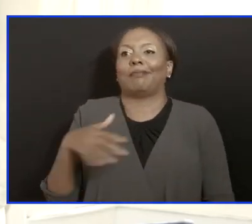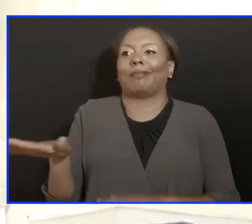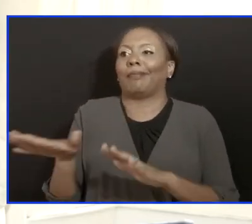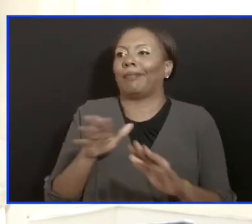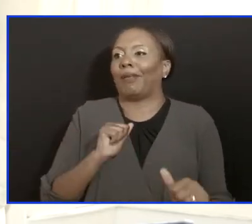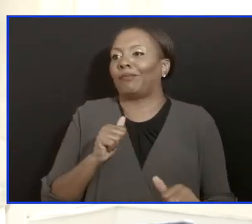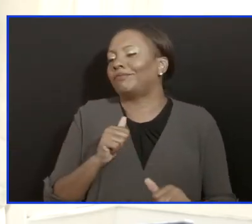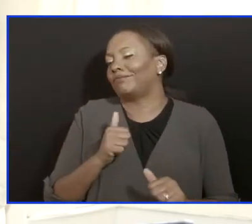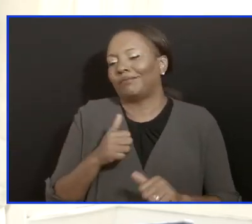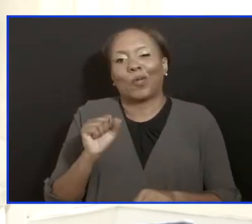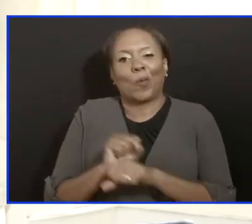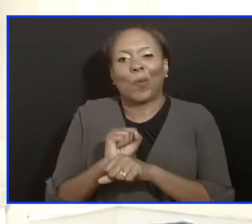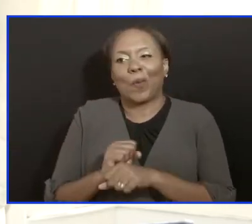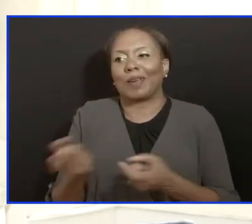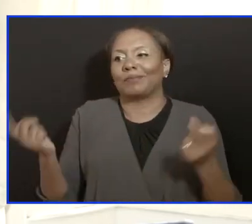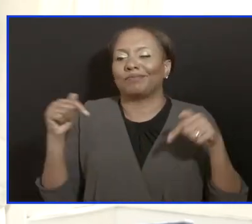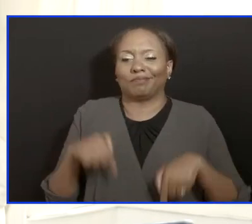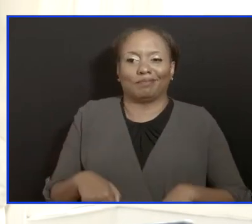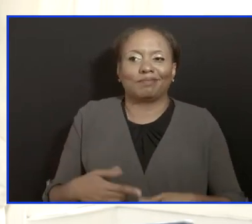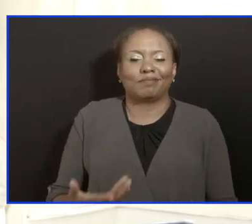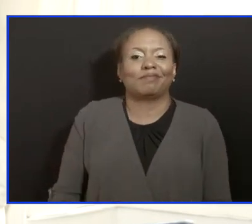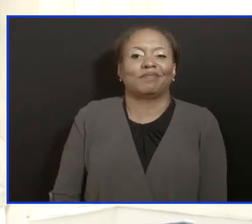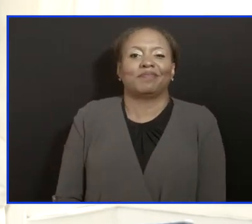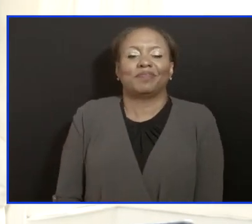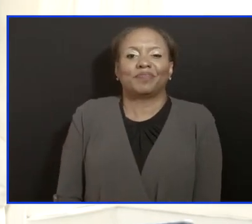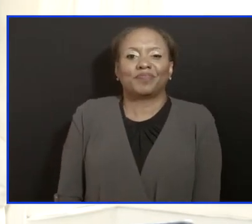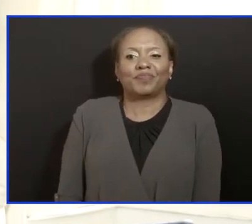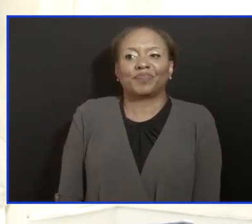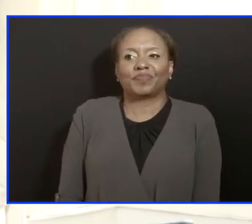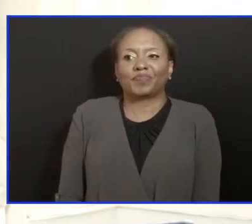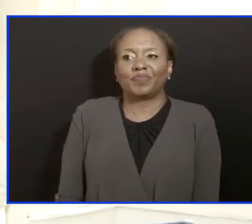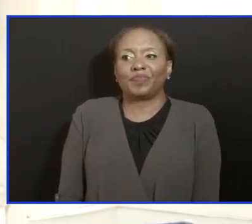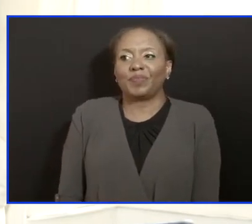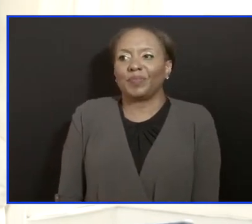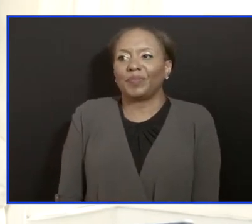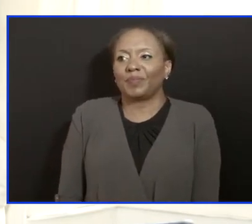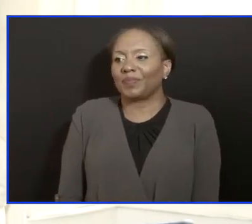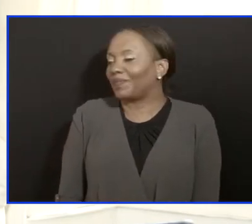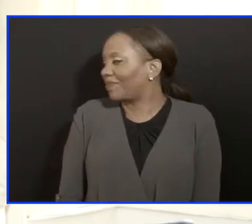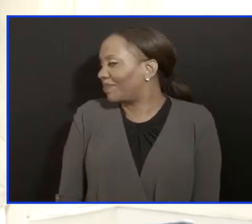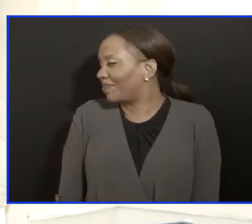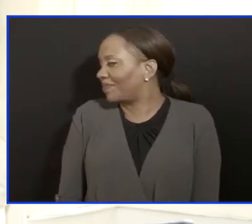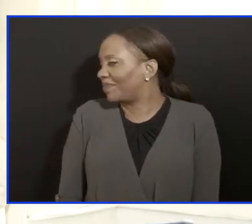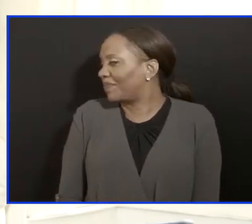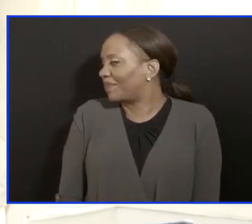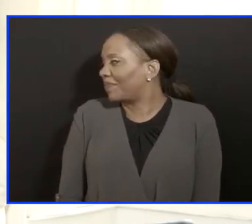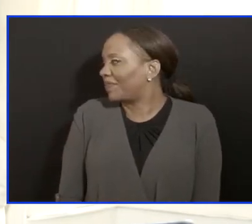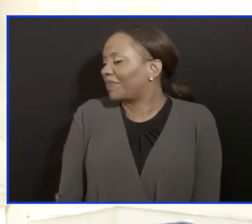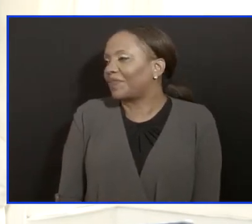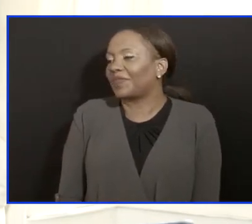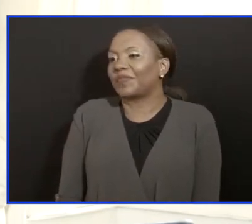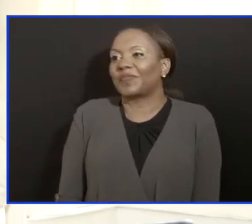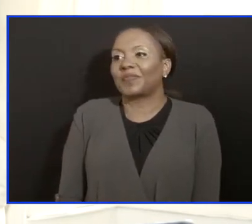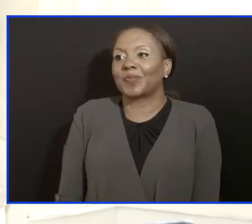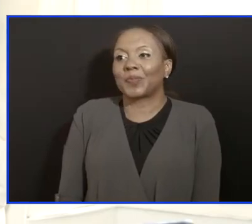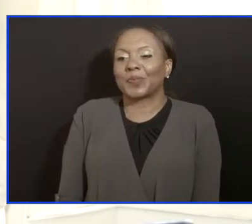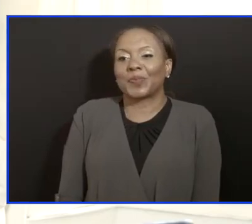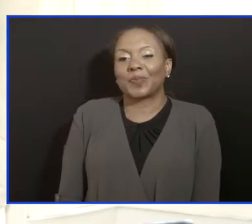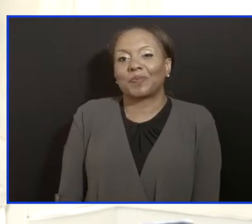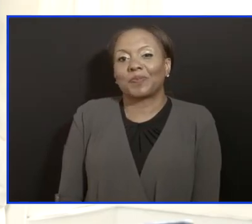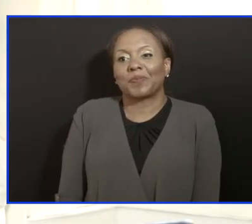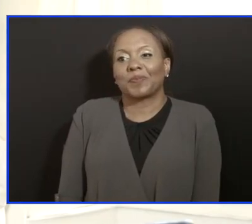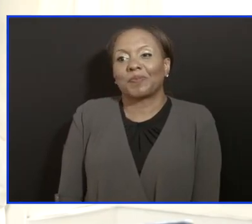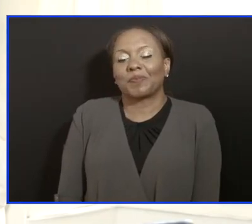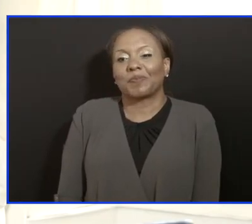idea. But before I continue any further, before I